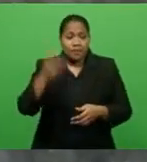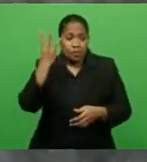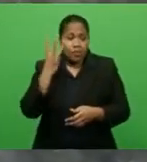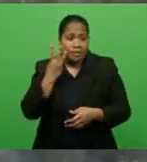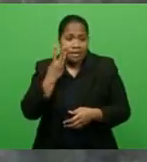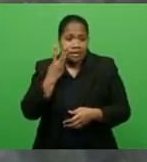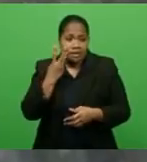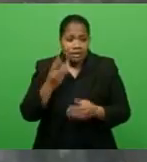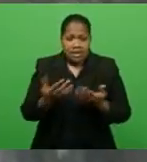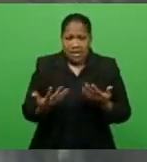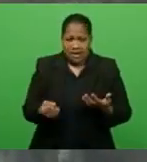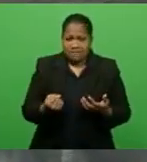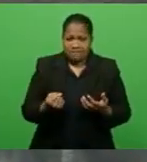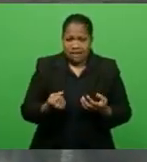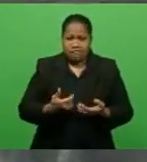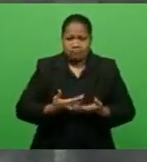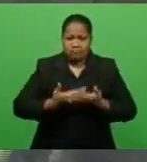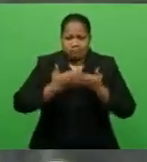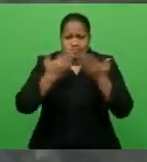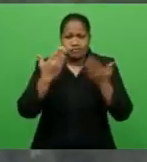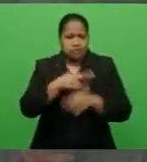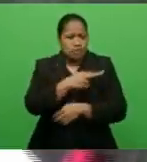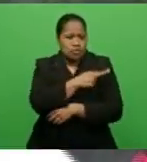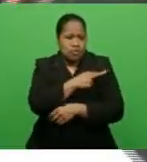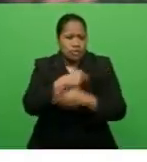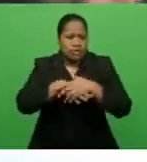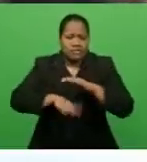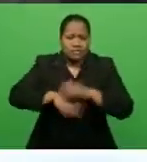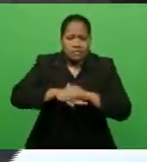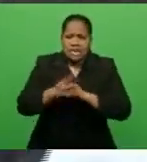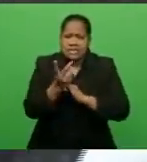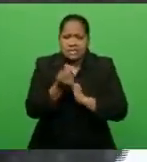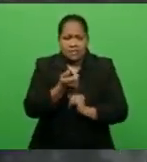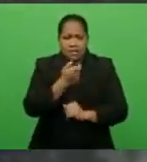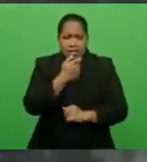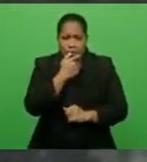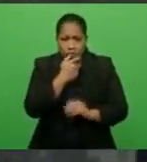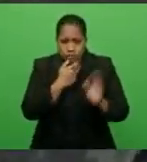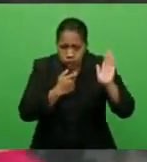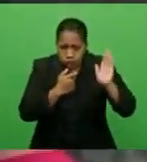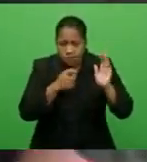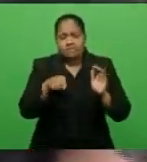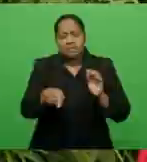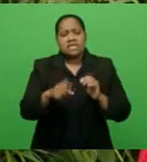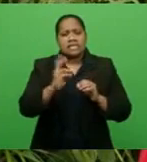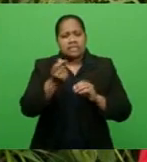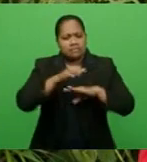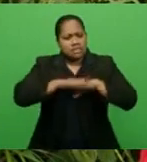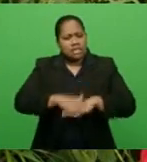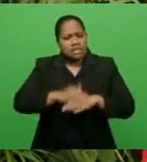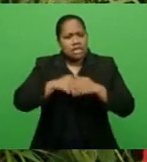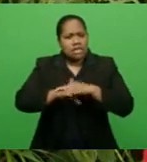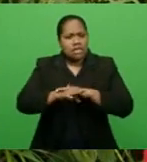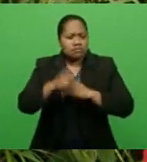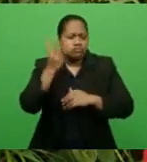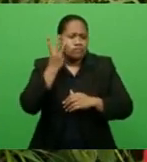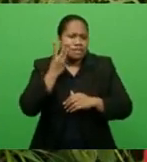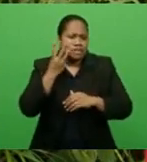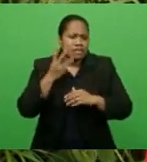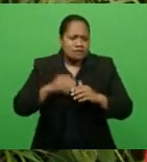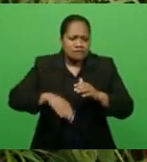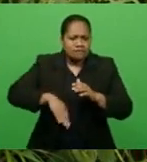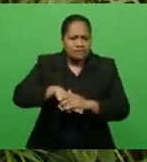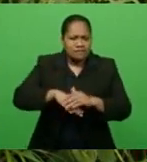major roles in the football career, like summer referees, they're sitting on the women's football board, and you know,